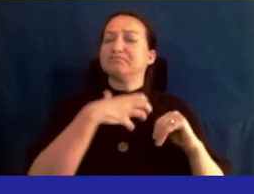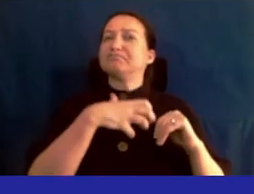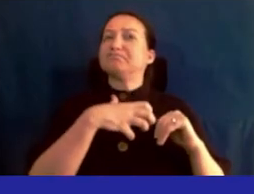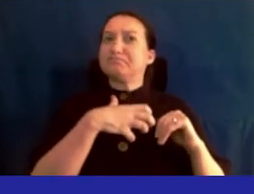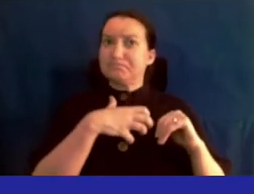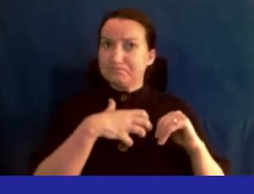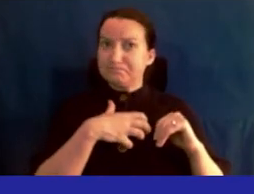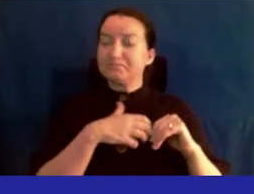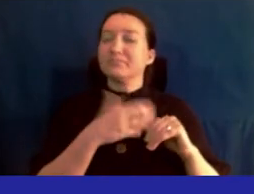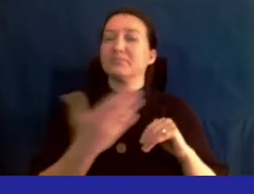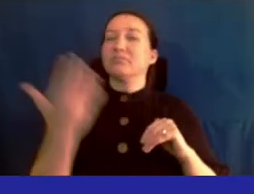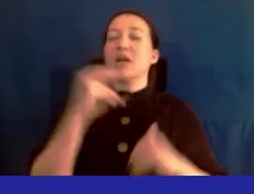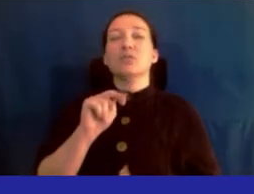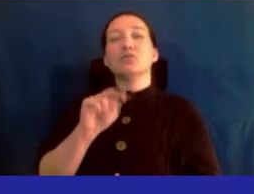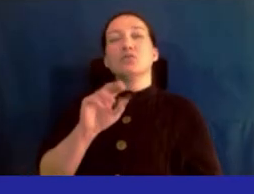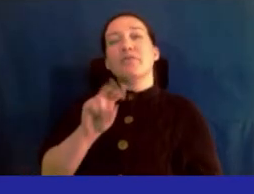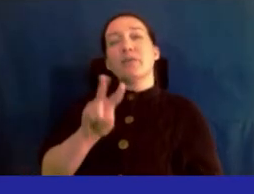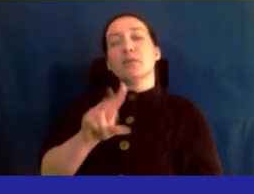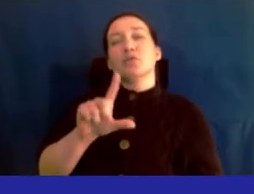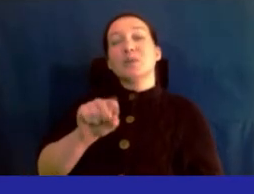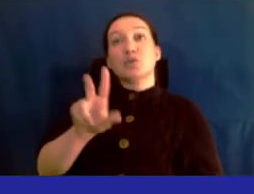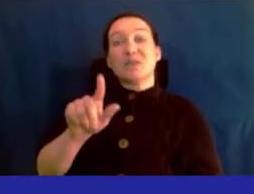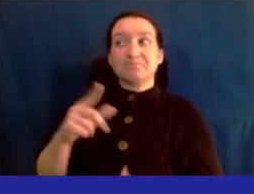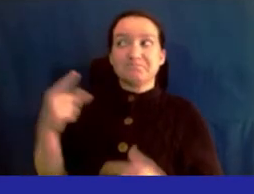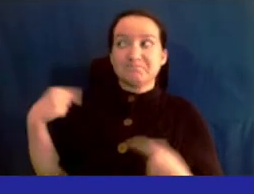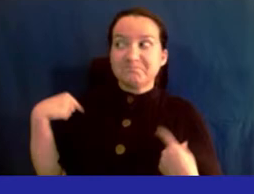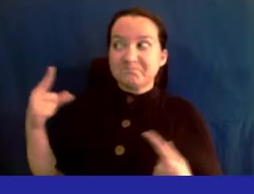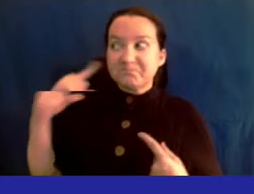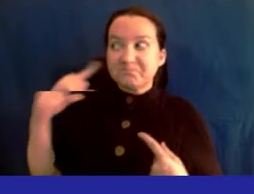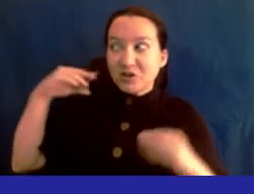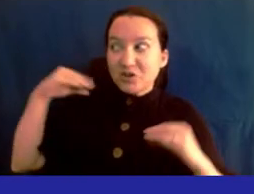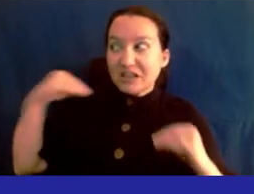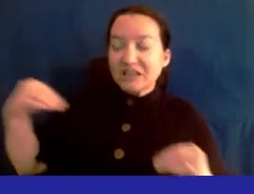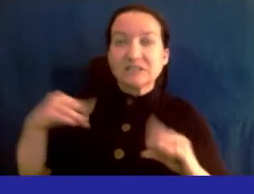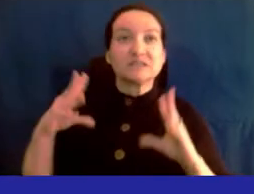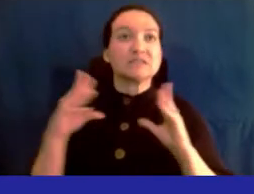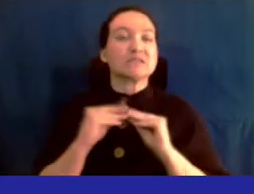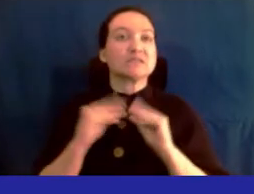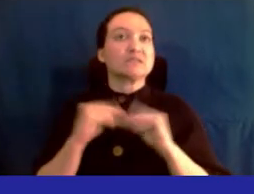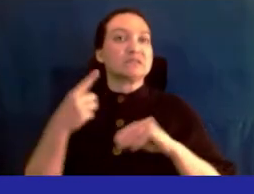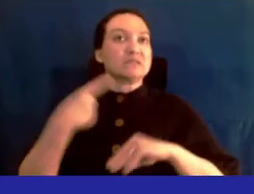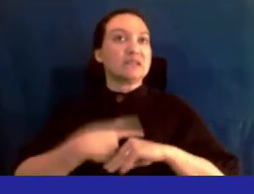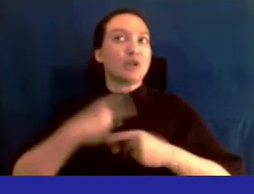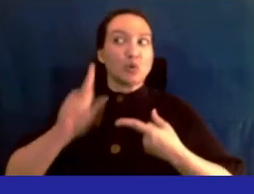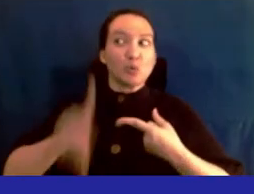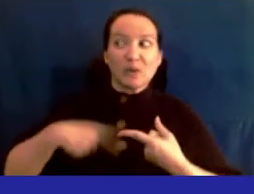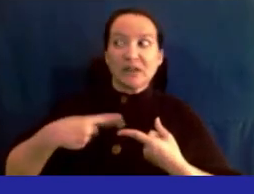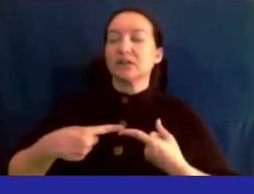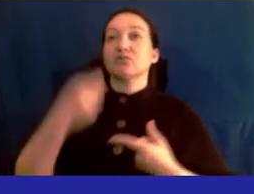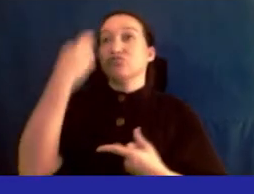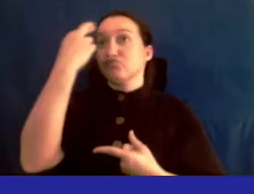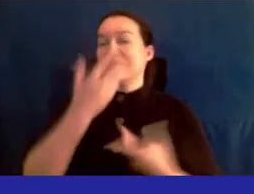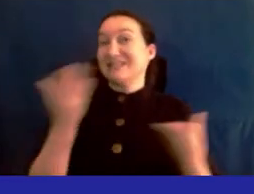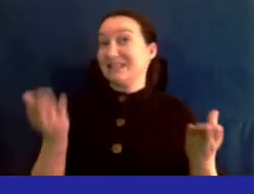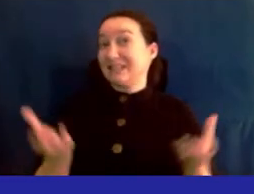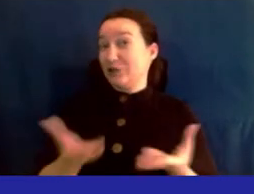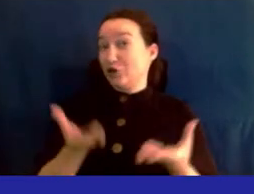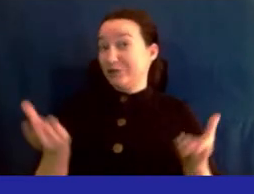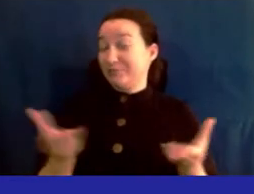back in November of 2023, and we are yet to hear a hearing date. So this is why we are here,